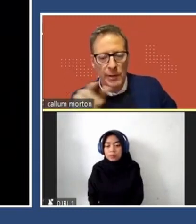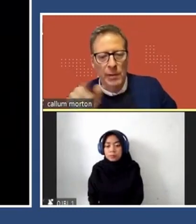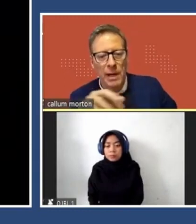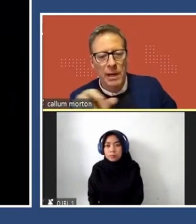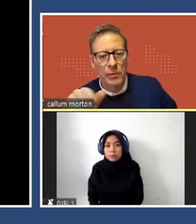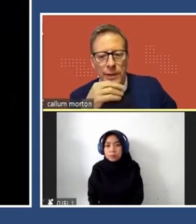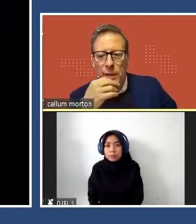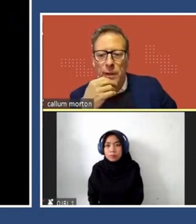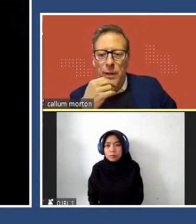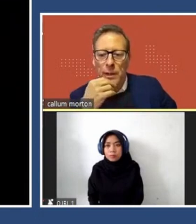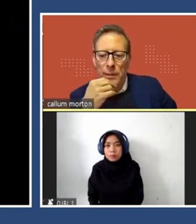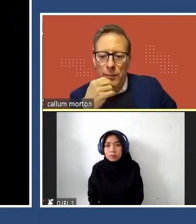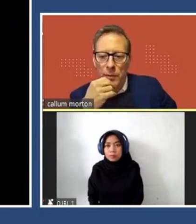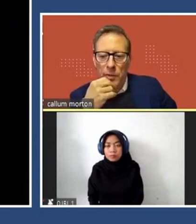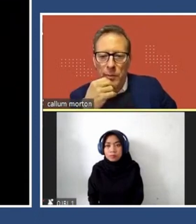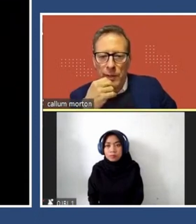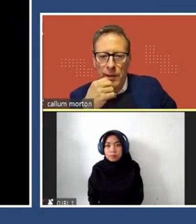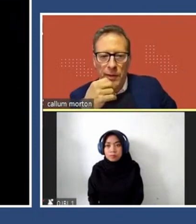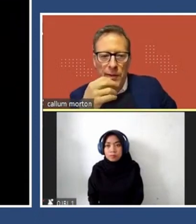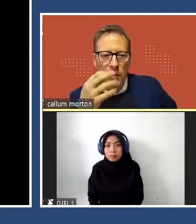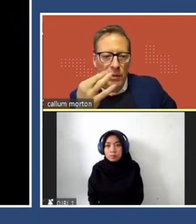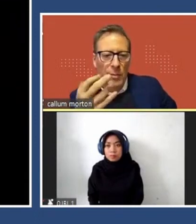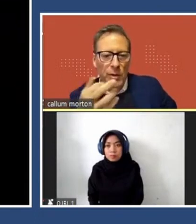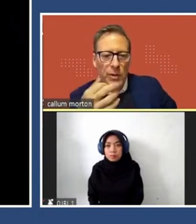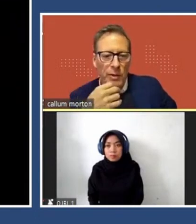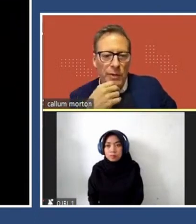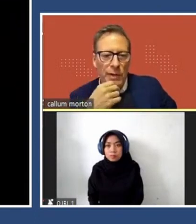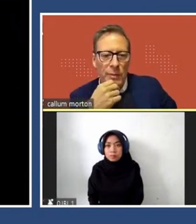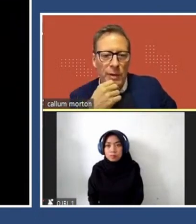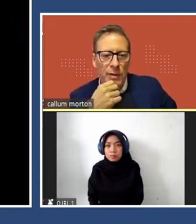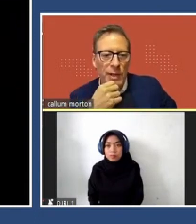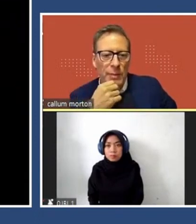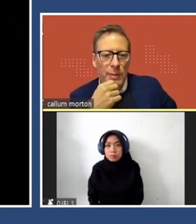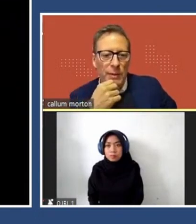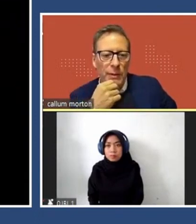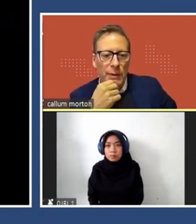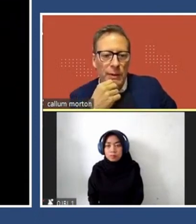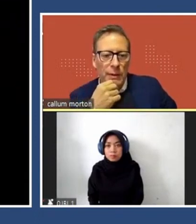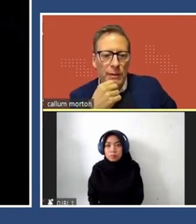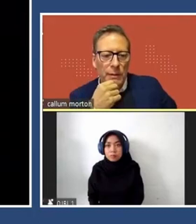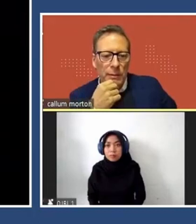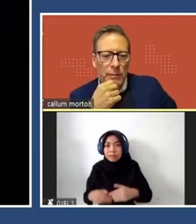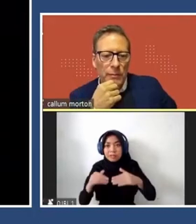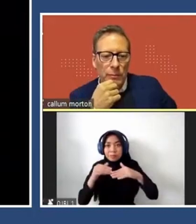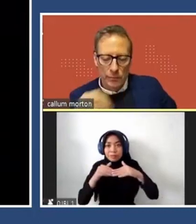So it sets up an array, a grid, um, which plays this. It's in slow motion. And this video has been sped up a bit.